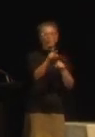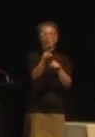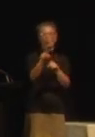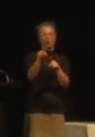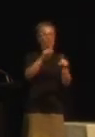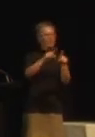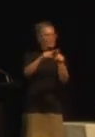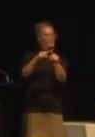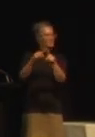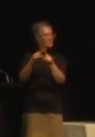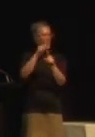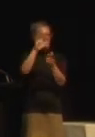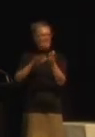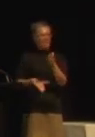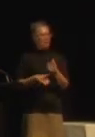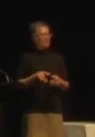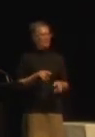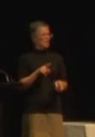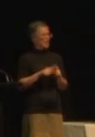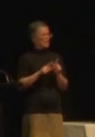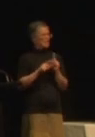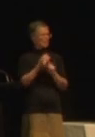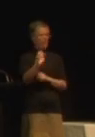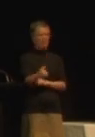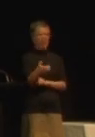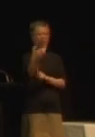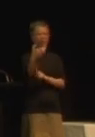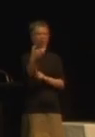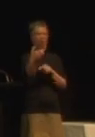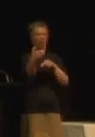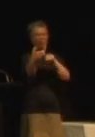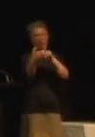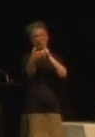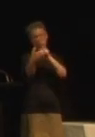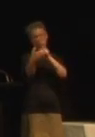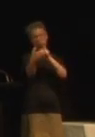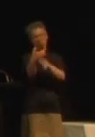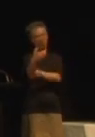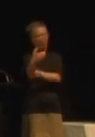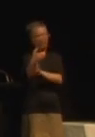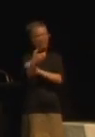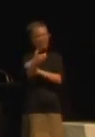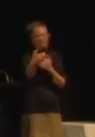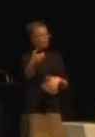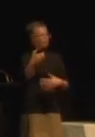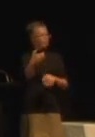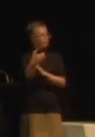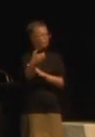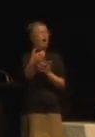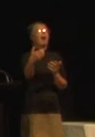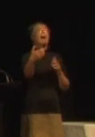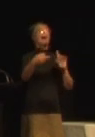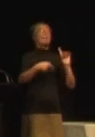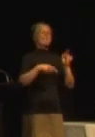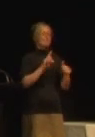floated was because sometimes holding a phone up all the time is really tiring on the arm. This gave us a really valuable insight about some considerations